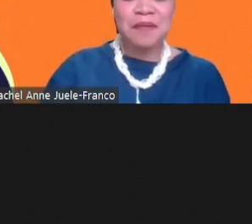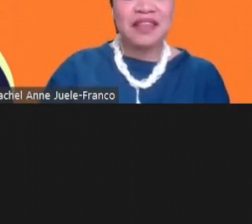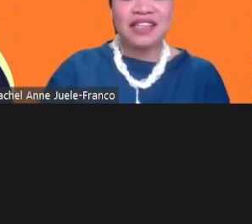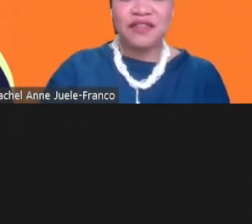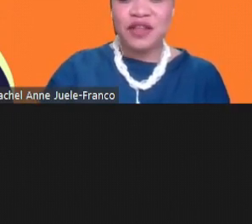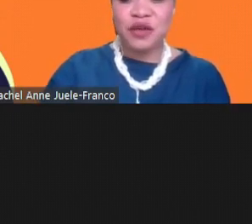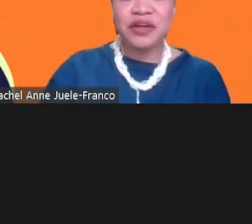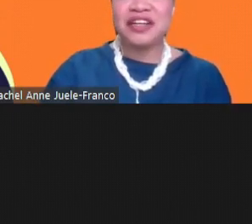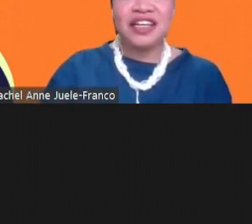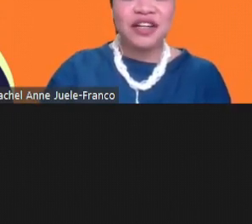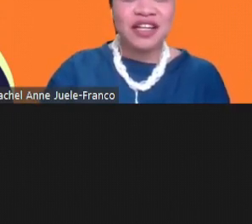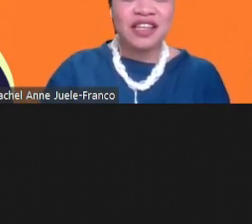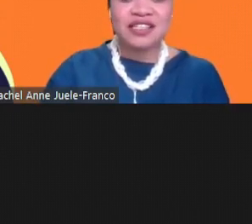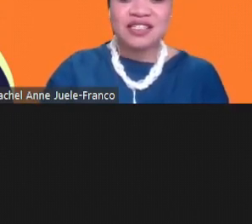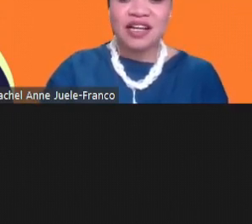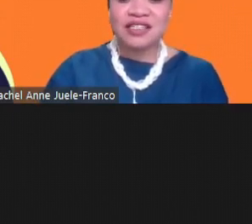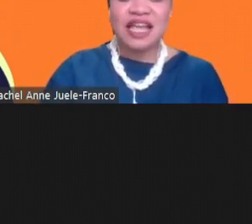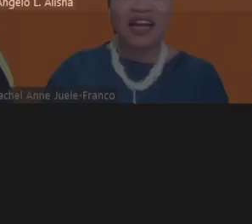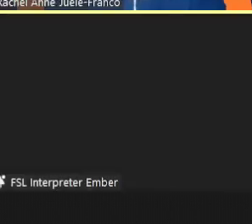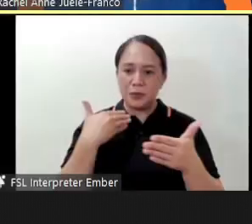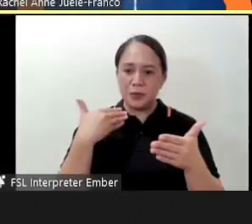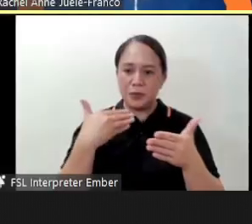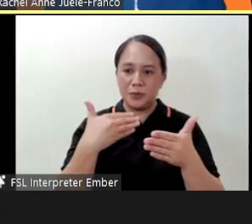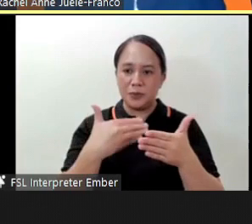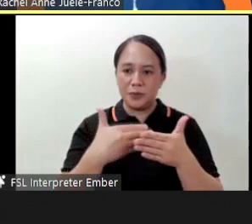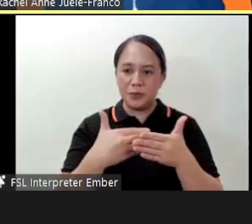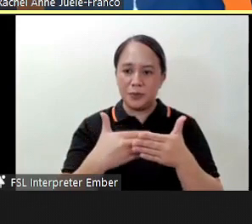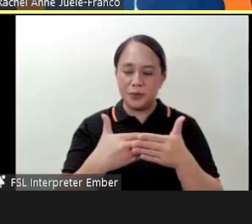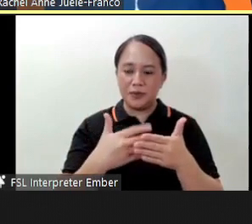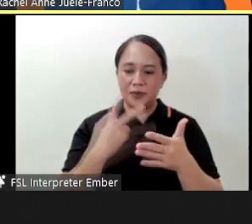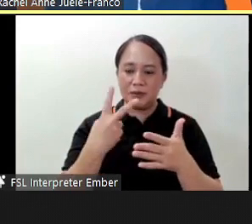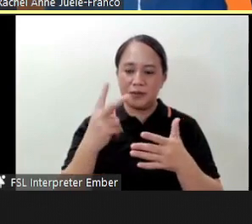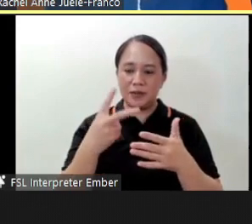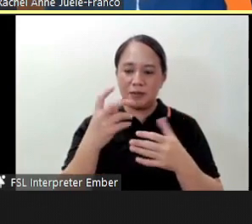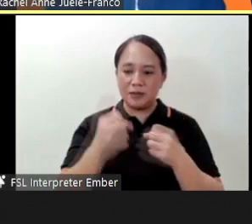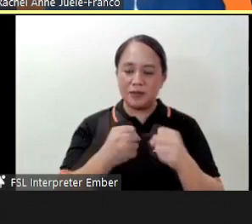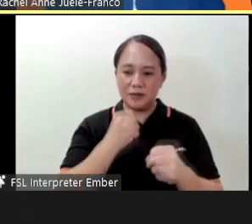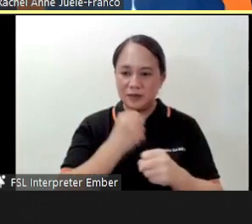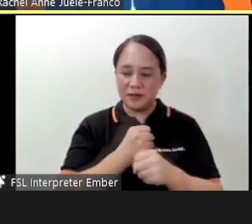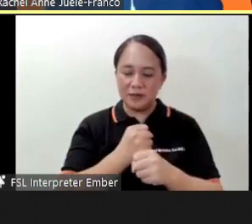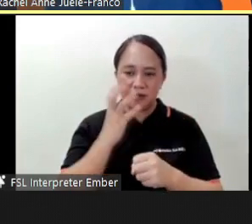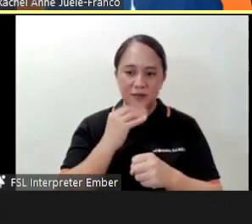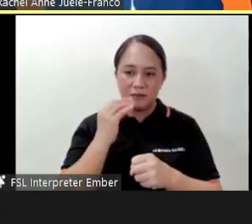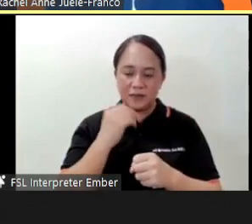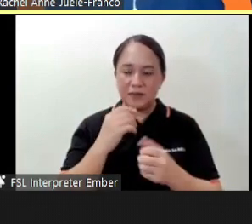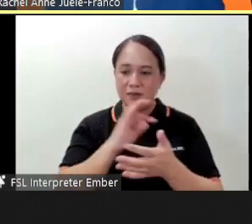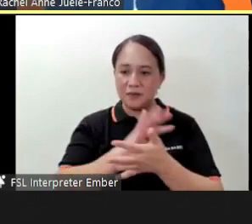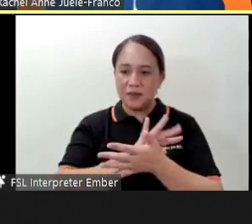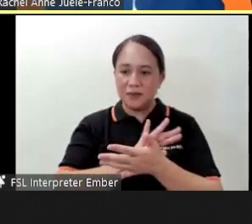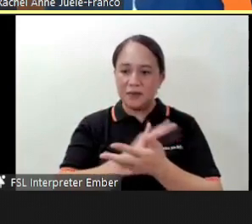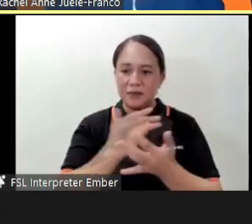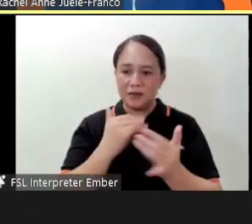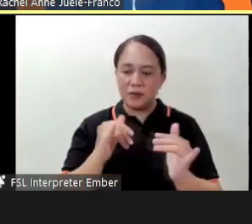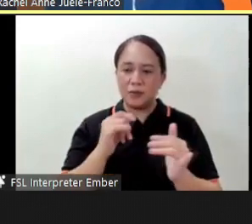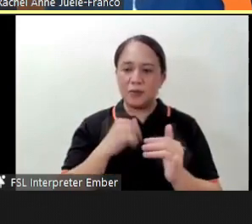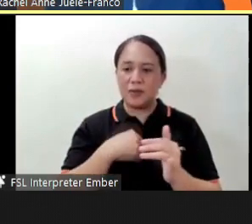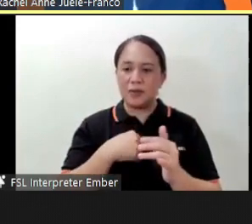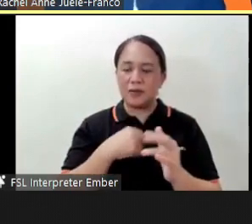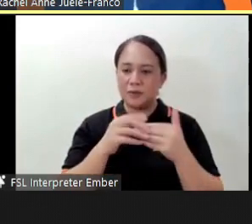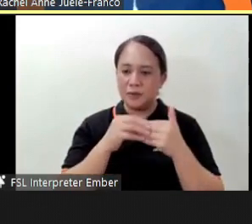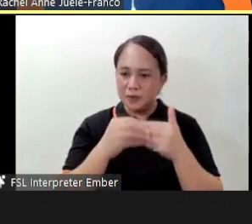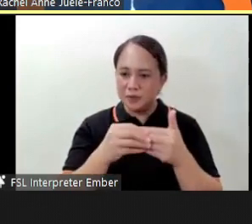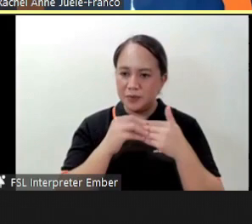we are happy that even though we are nearing the second year na po na experiencing this under this pandemic you have been very resilient